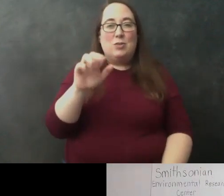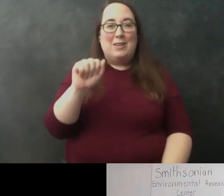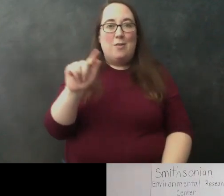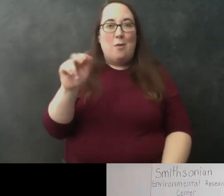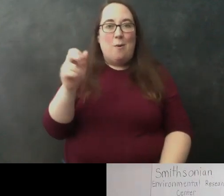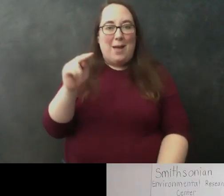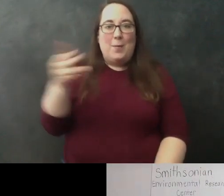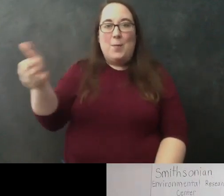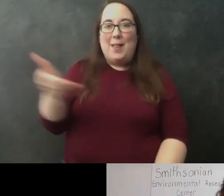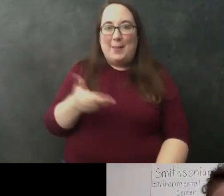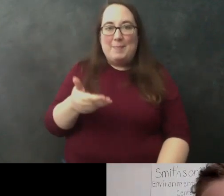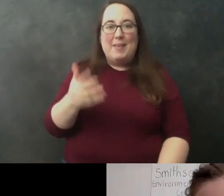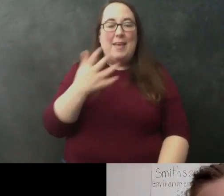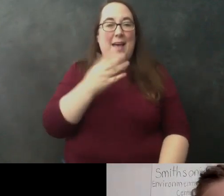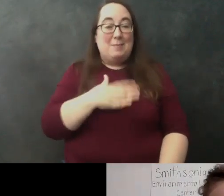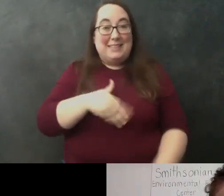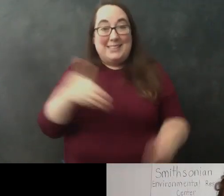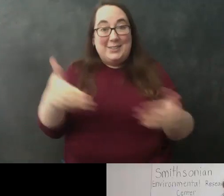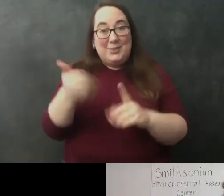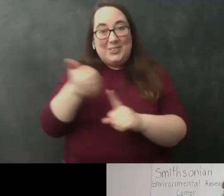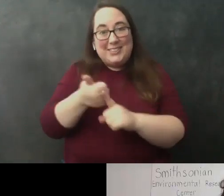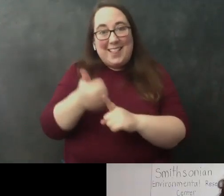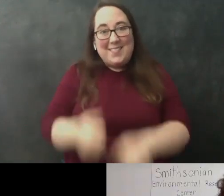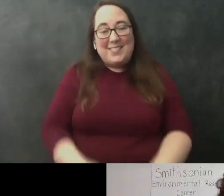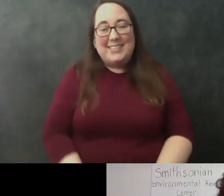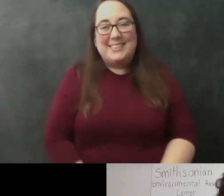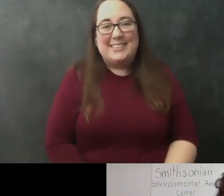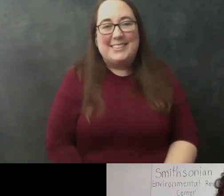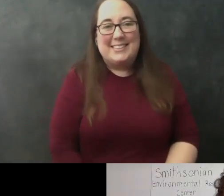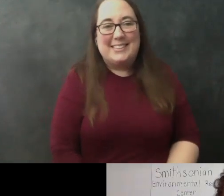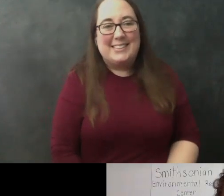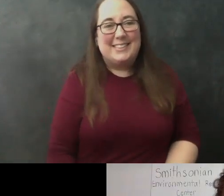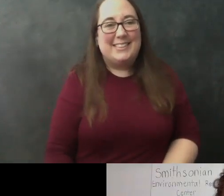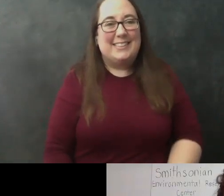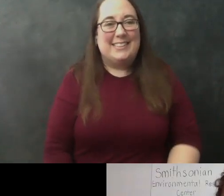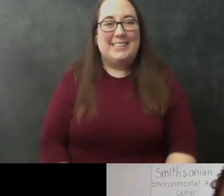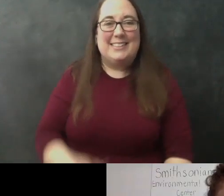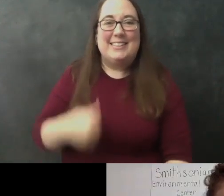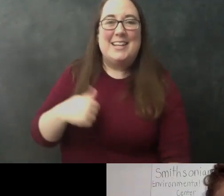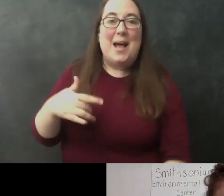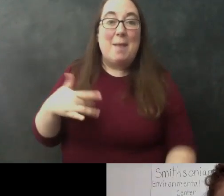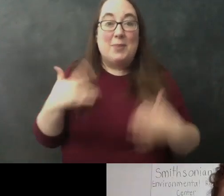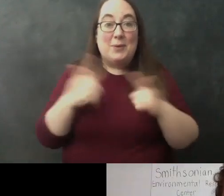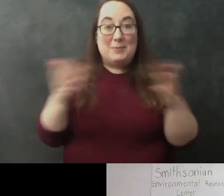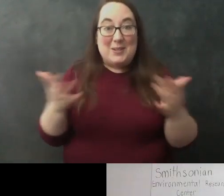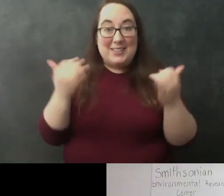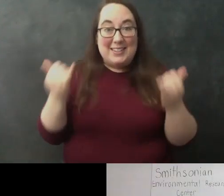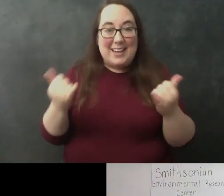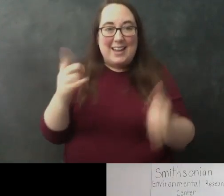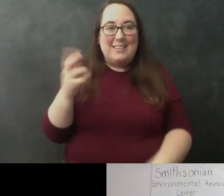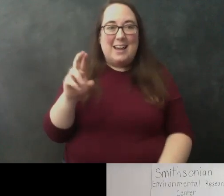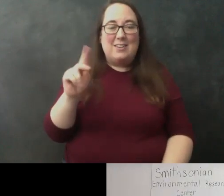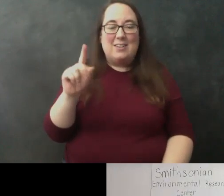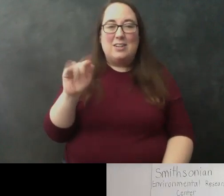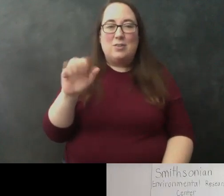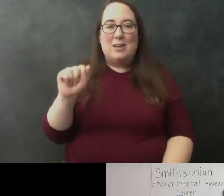welcome, and can you please introduce yourself? Hi, Jilly. I'm so excited to be here today. My name is Dr. Katrina Lohan.